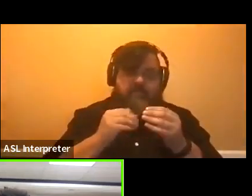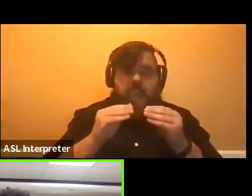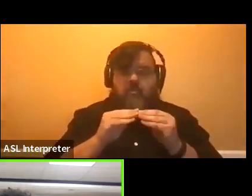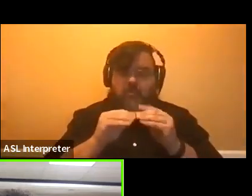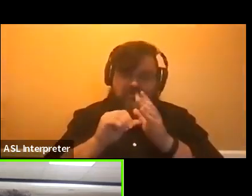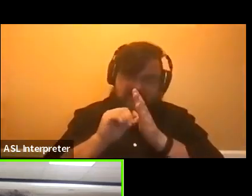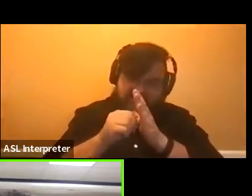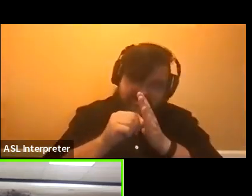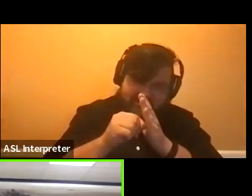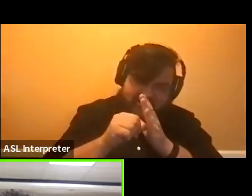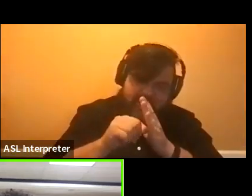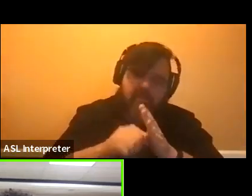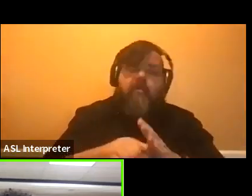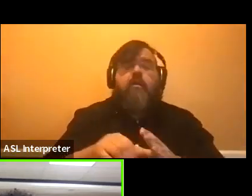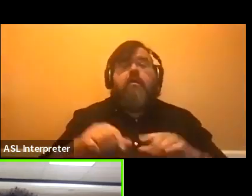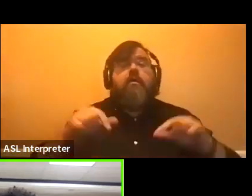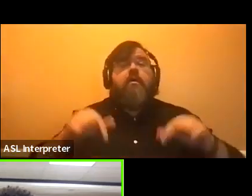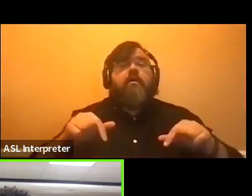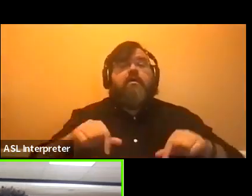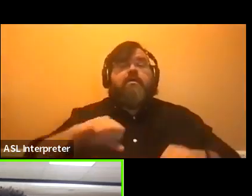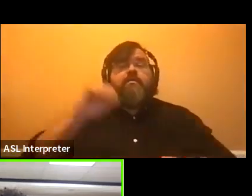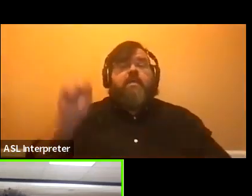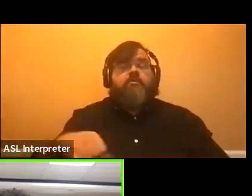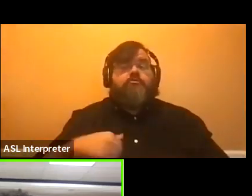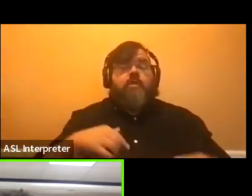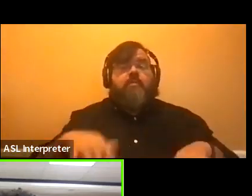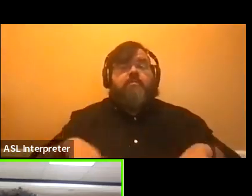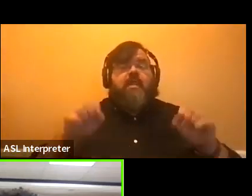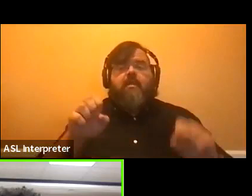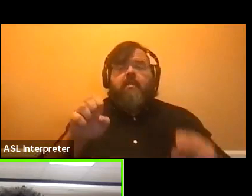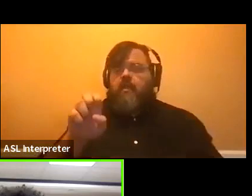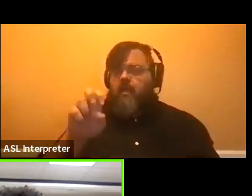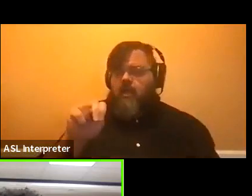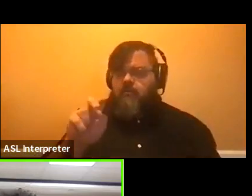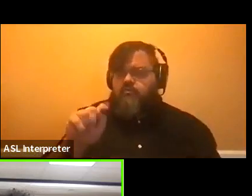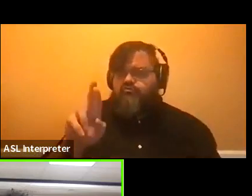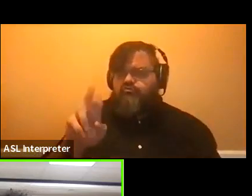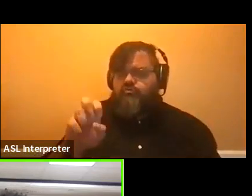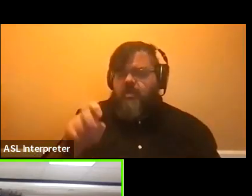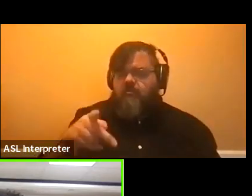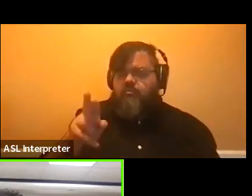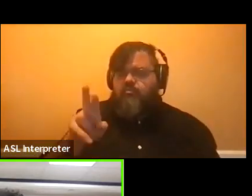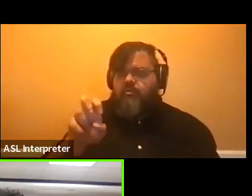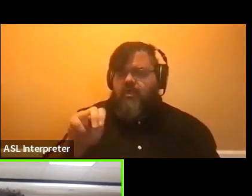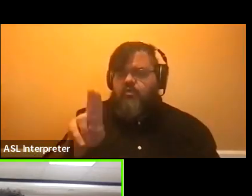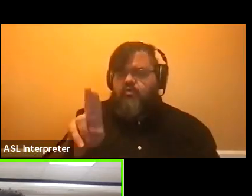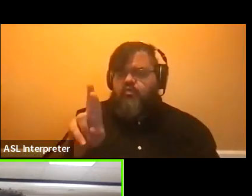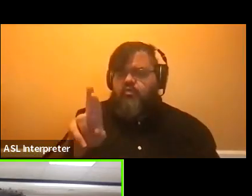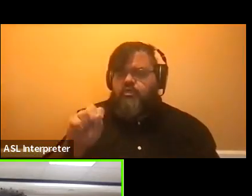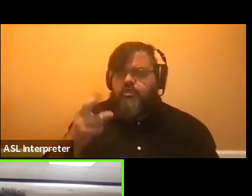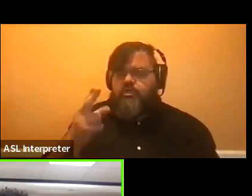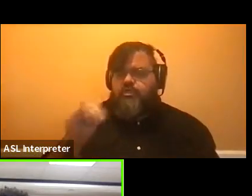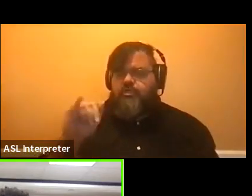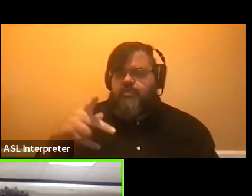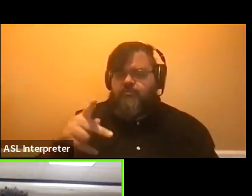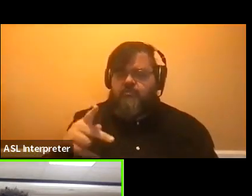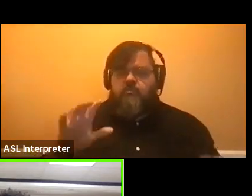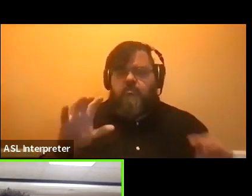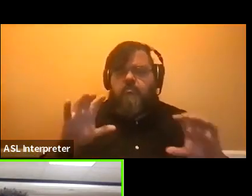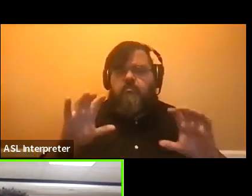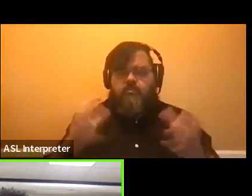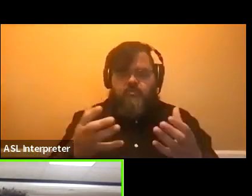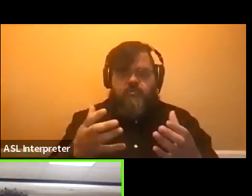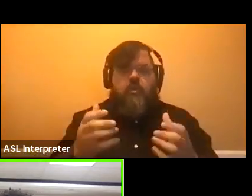Like, for example, this semester, I'm taking an entrepreneurship course with some, a professor called Professor Ariel Clark,